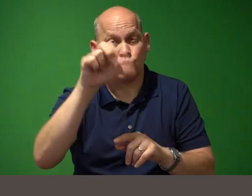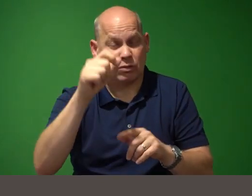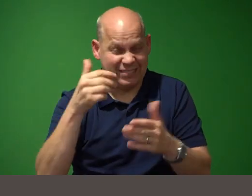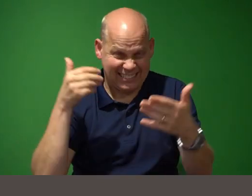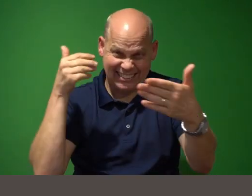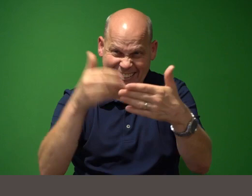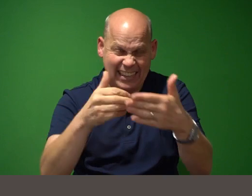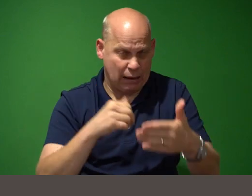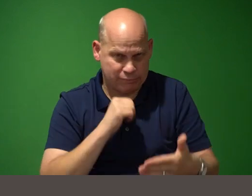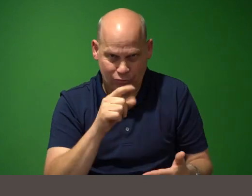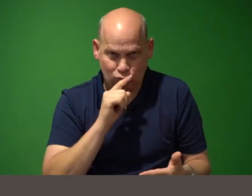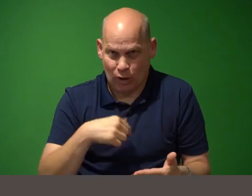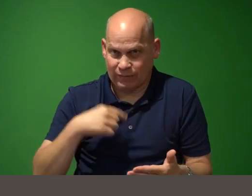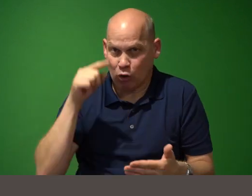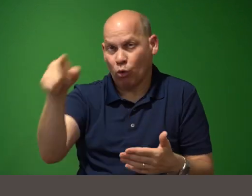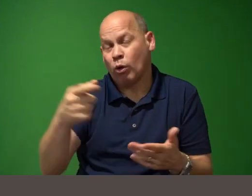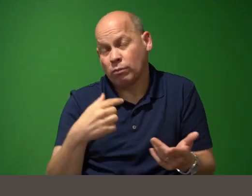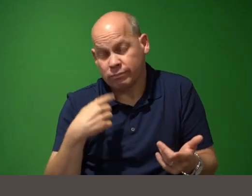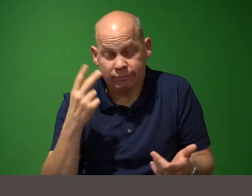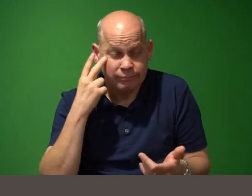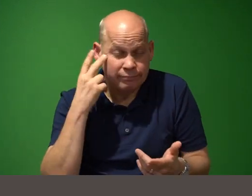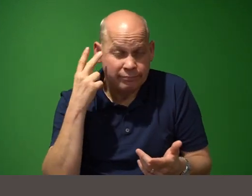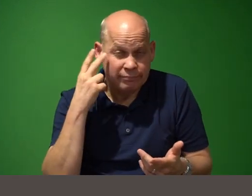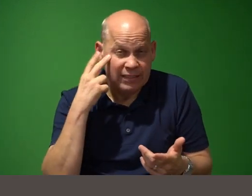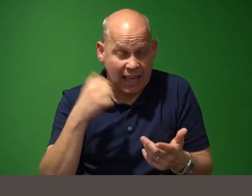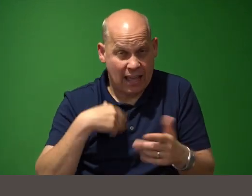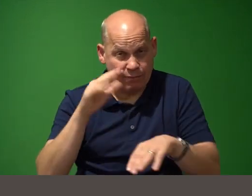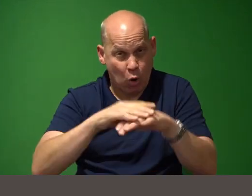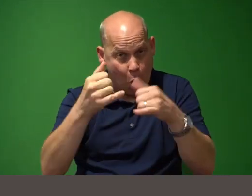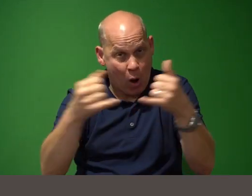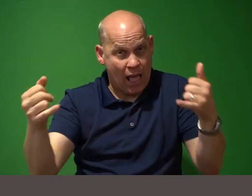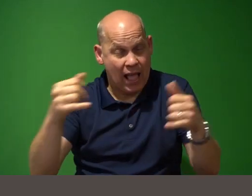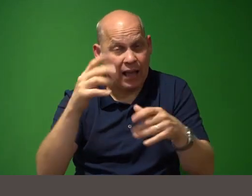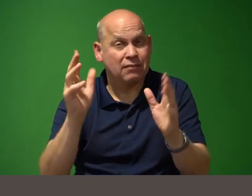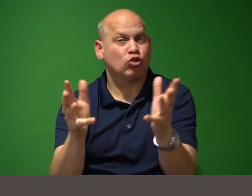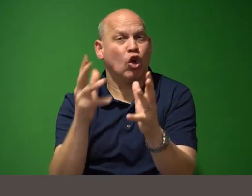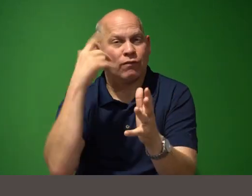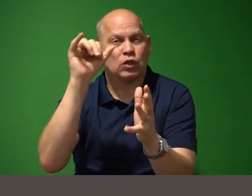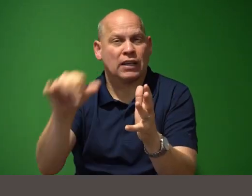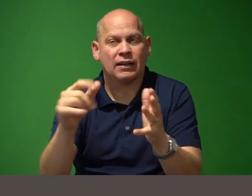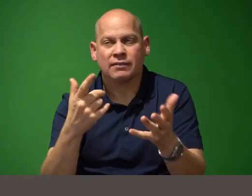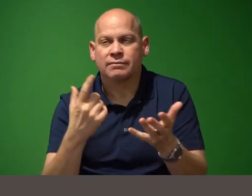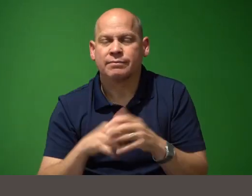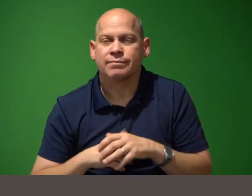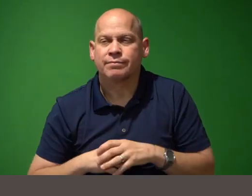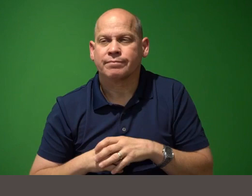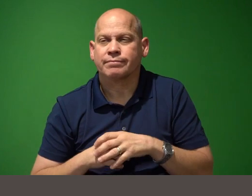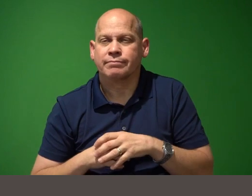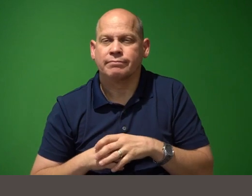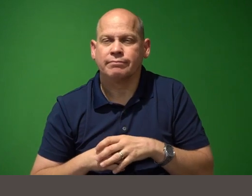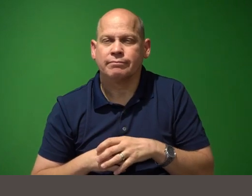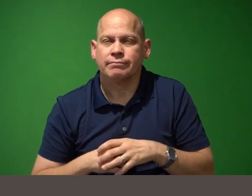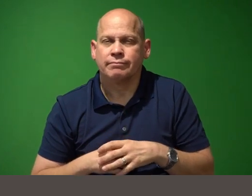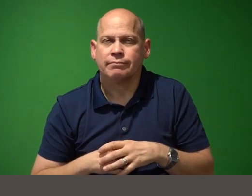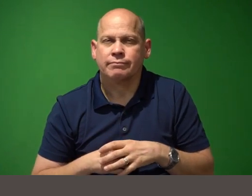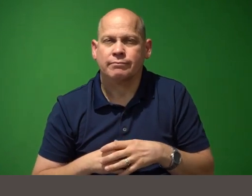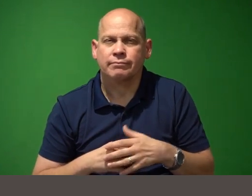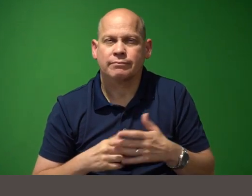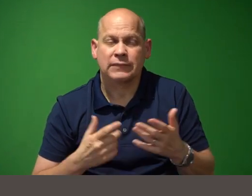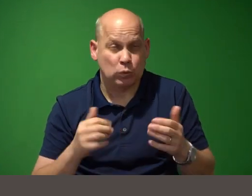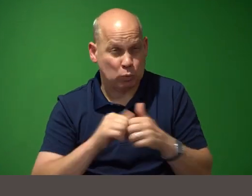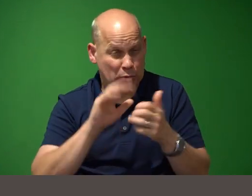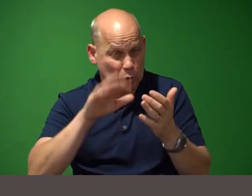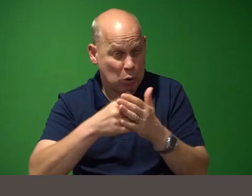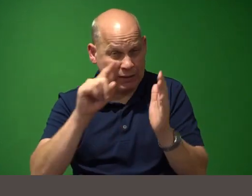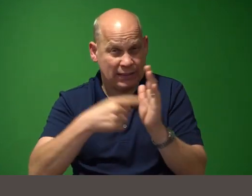we'll see i do have an online talk for that so check it out and um you know with all these videos that i have